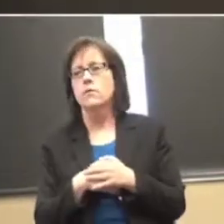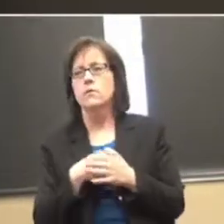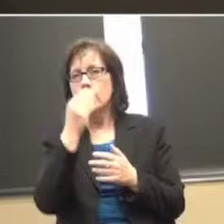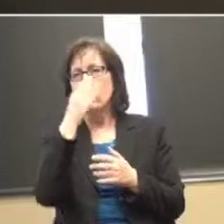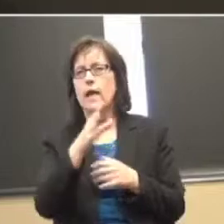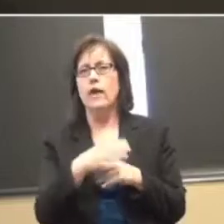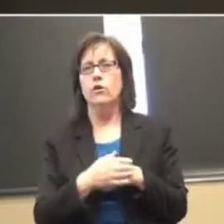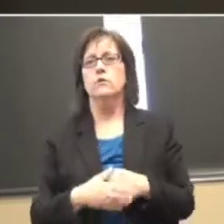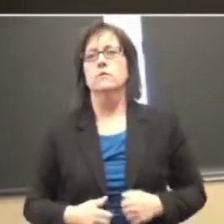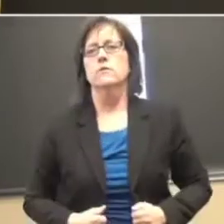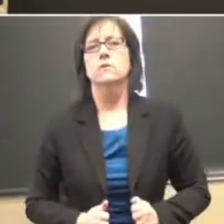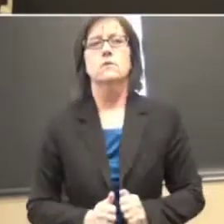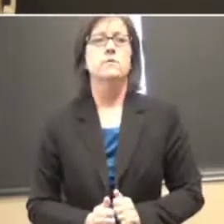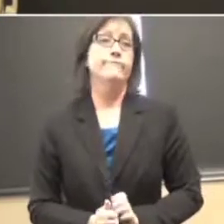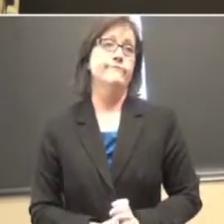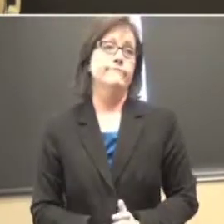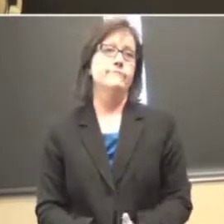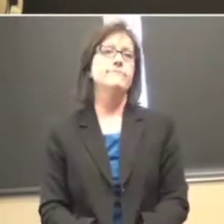Okay?